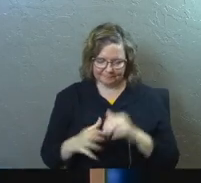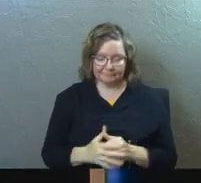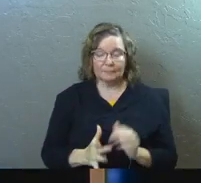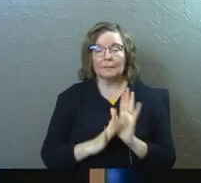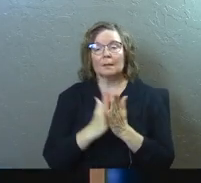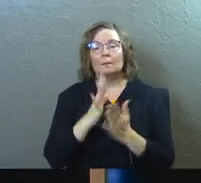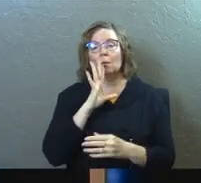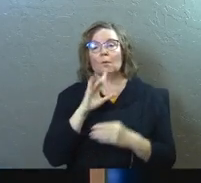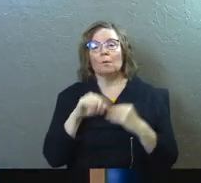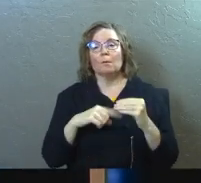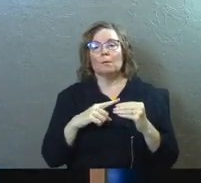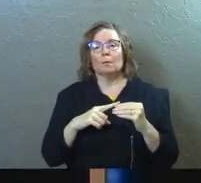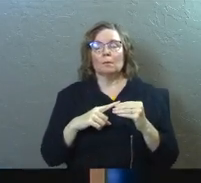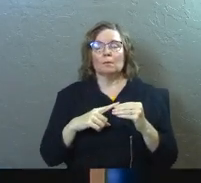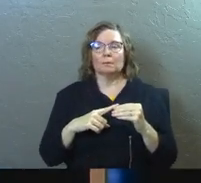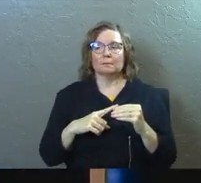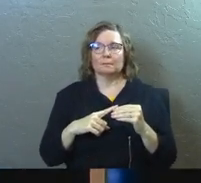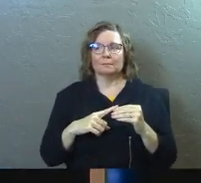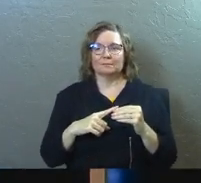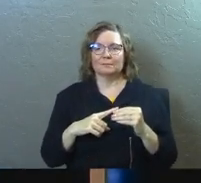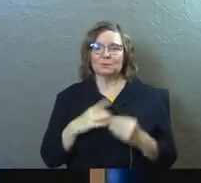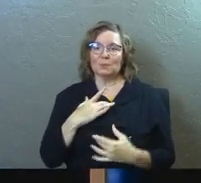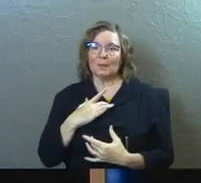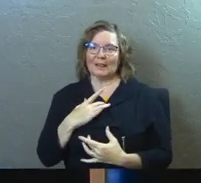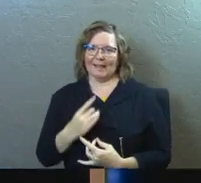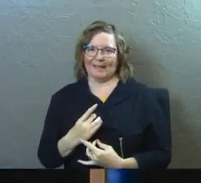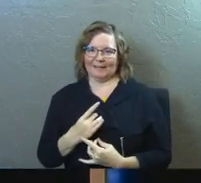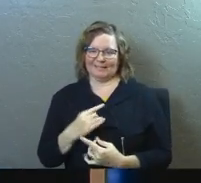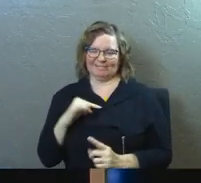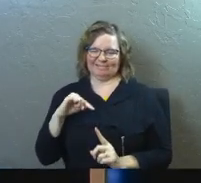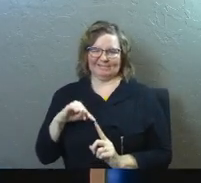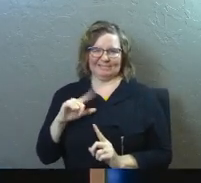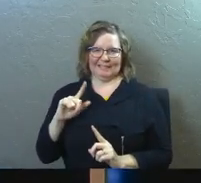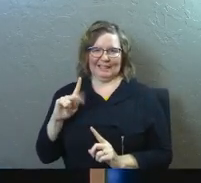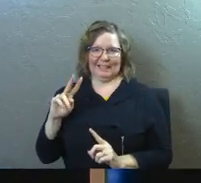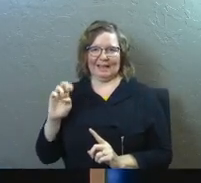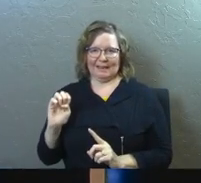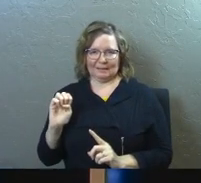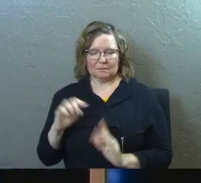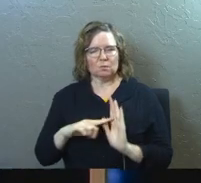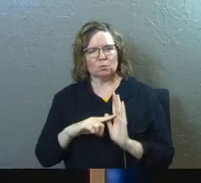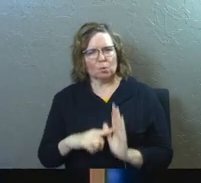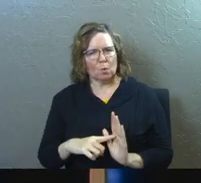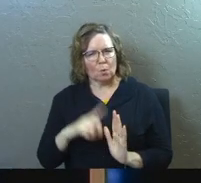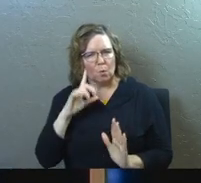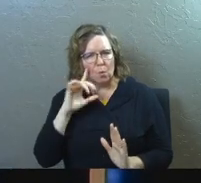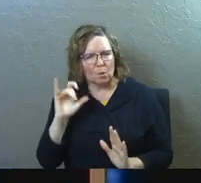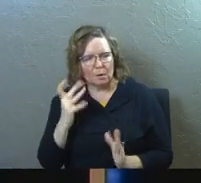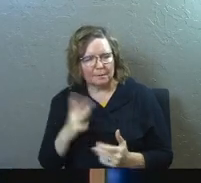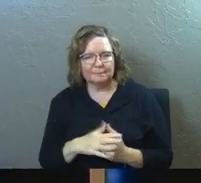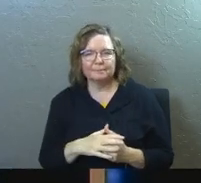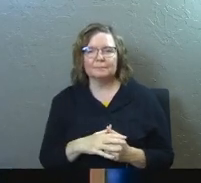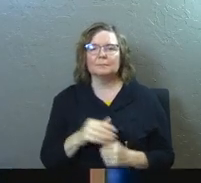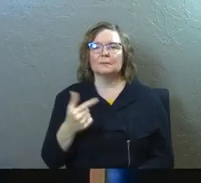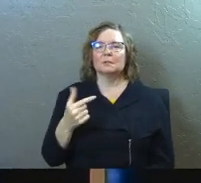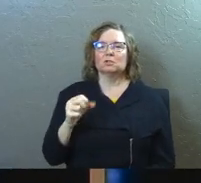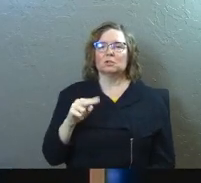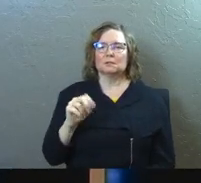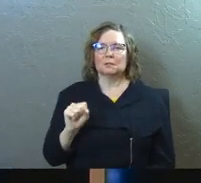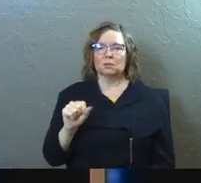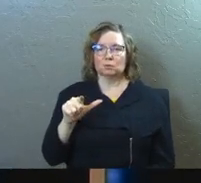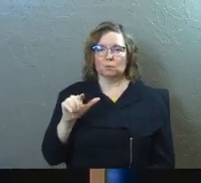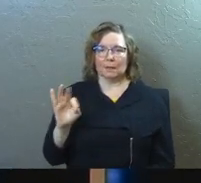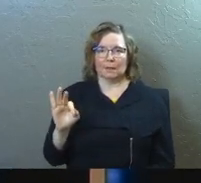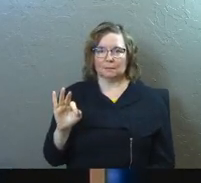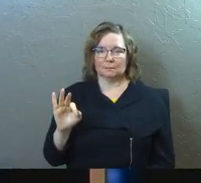The Bible talks about being in like. Let me show this to you. And this is just a smattering of verses here. Genesis 29